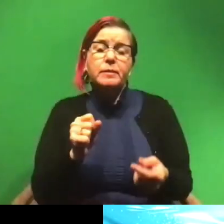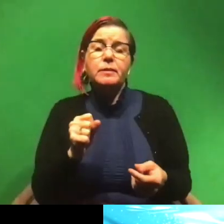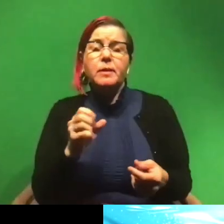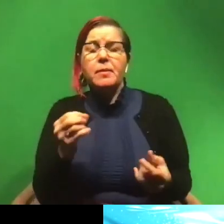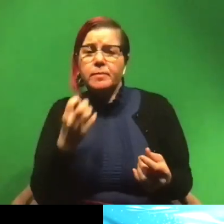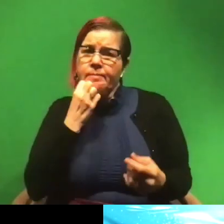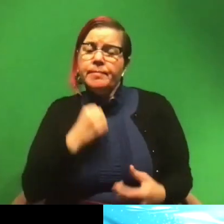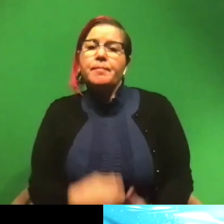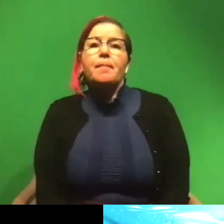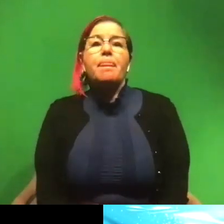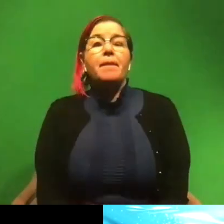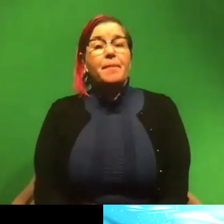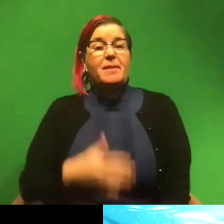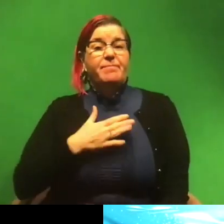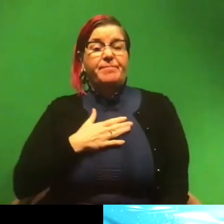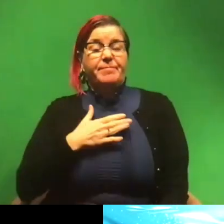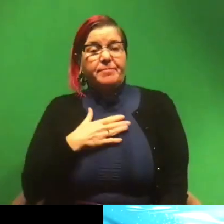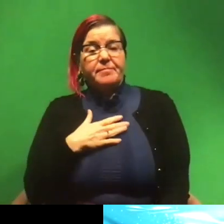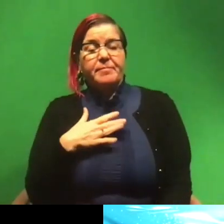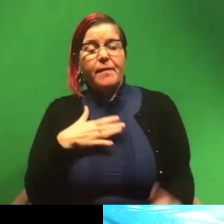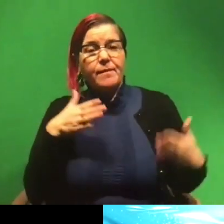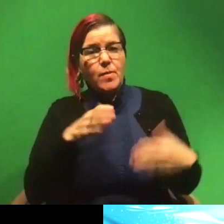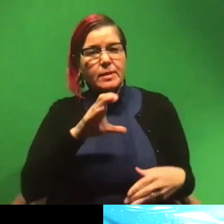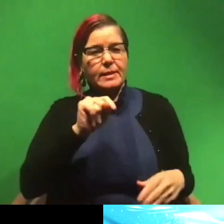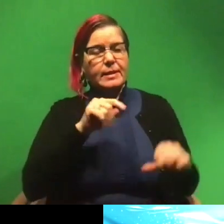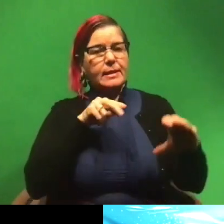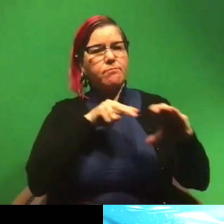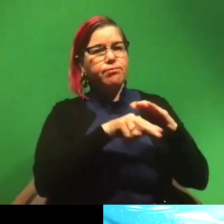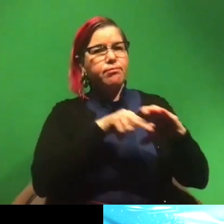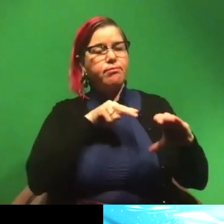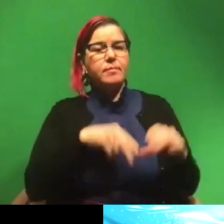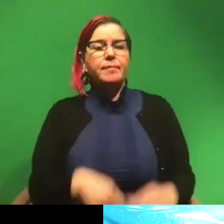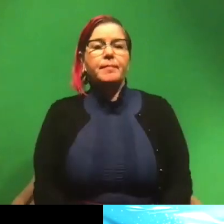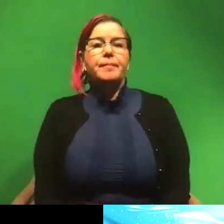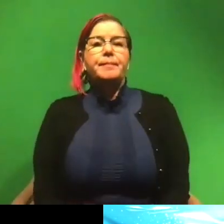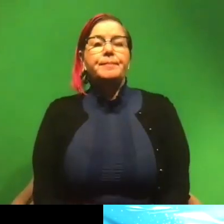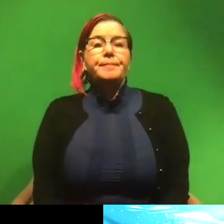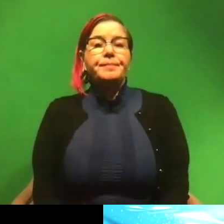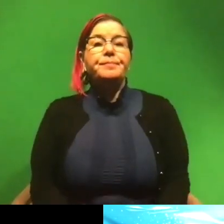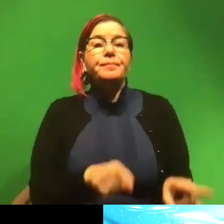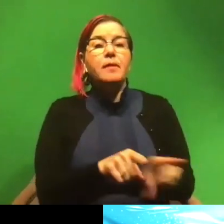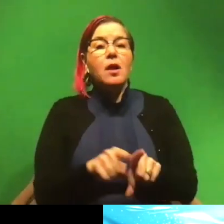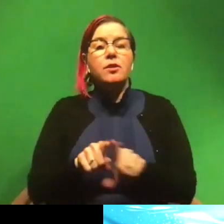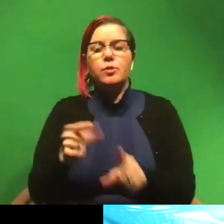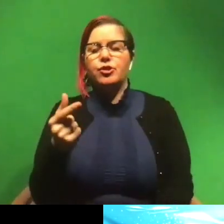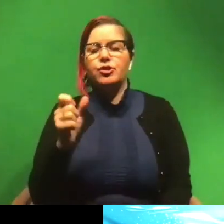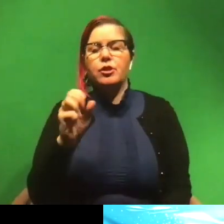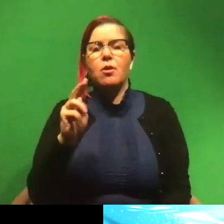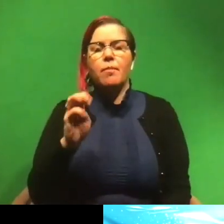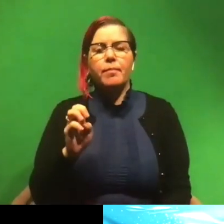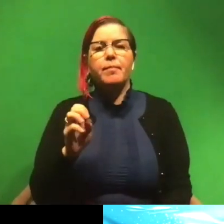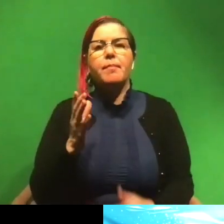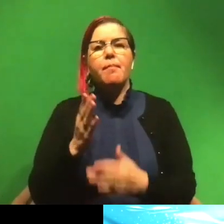So that's kind of what I did with the CT scanning. And then I did genome. So I was part of the